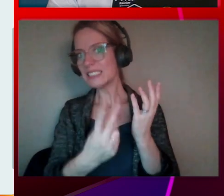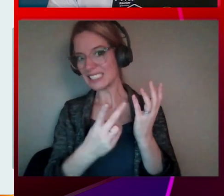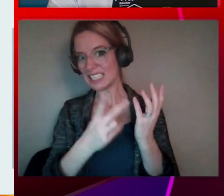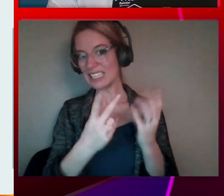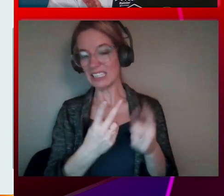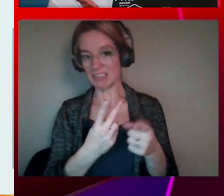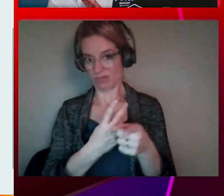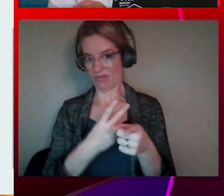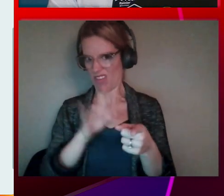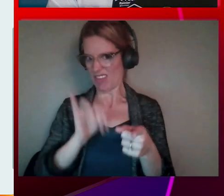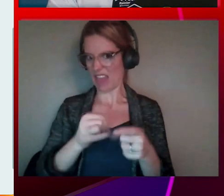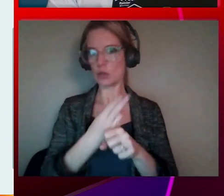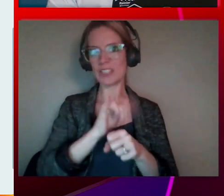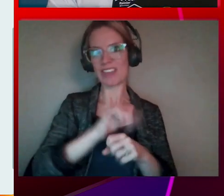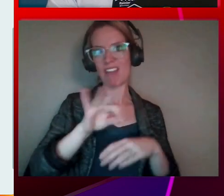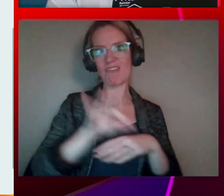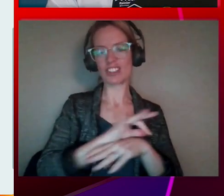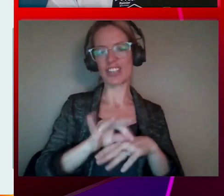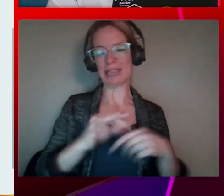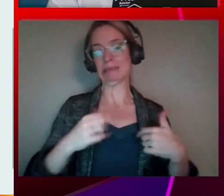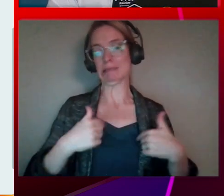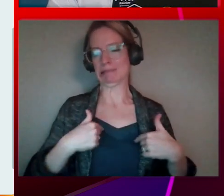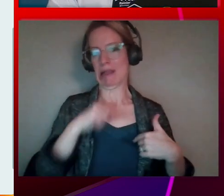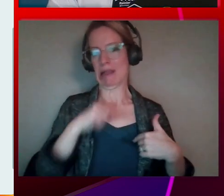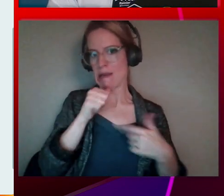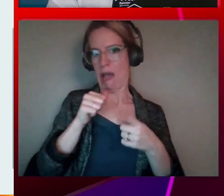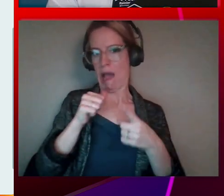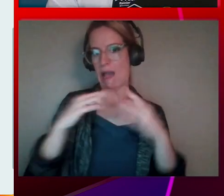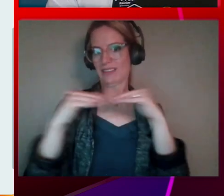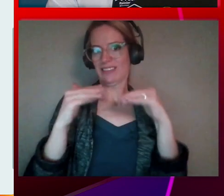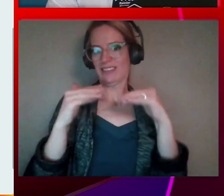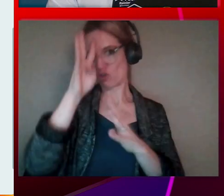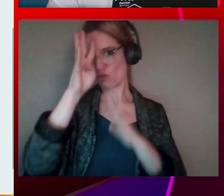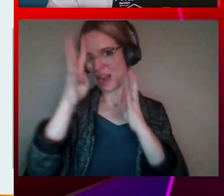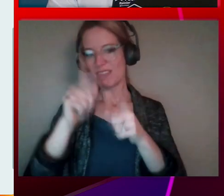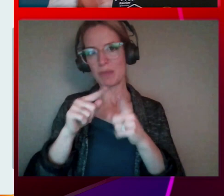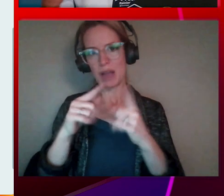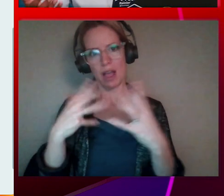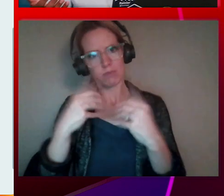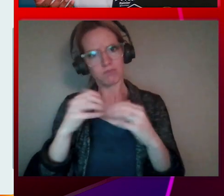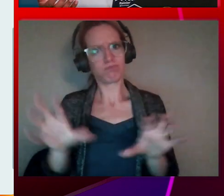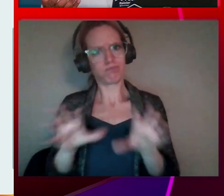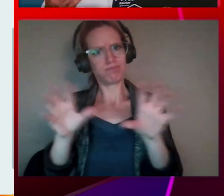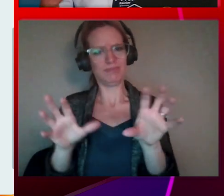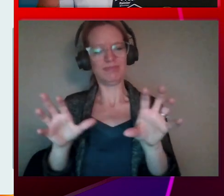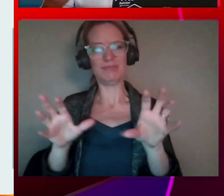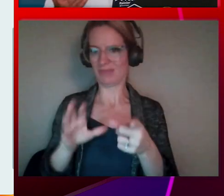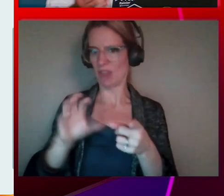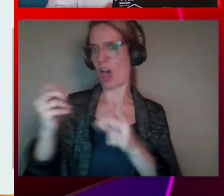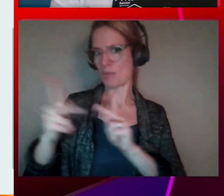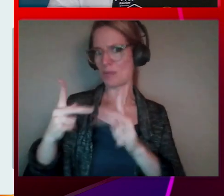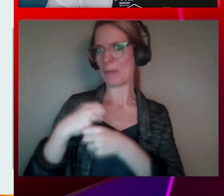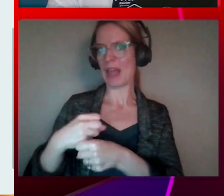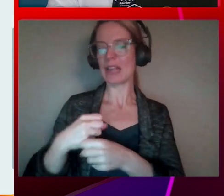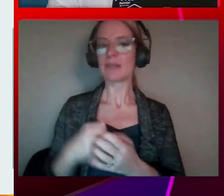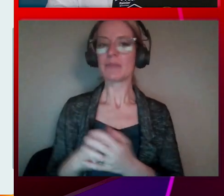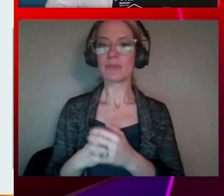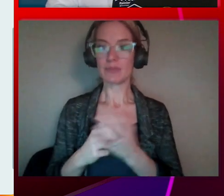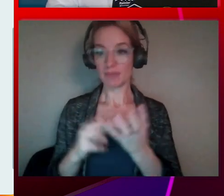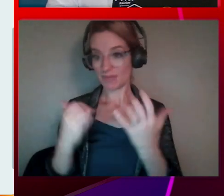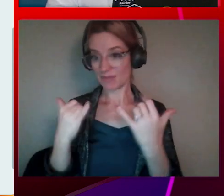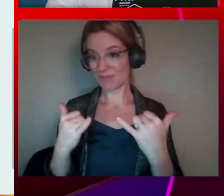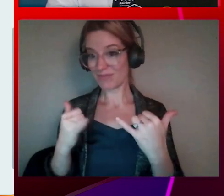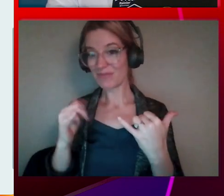people more creative than myself. But kind of demonstrate the power of this tool, right? So now you're able to kind of build